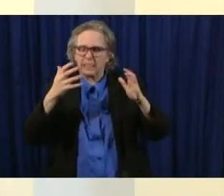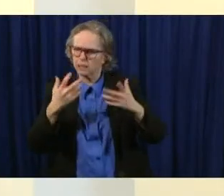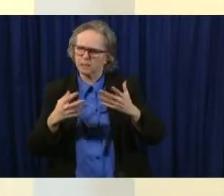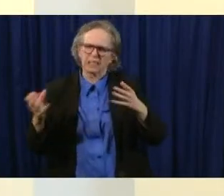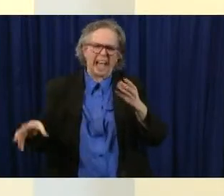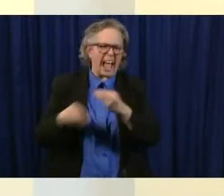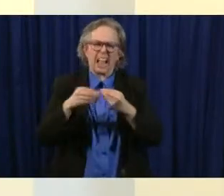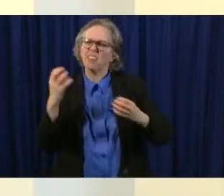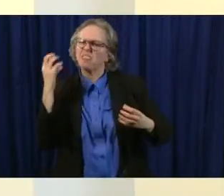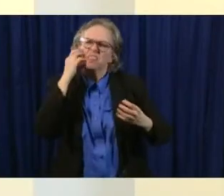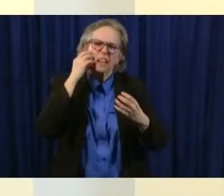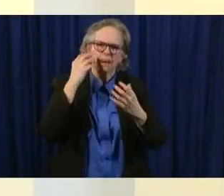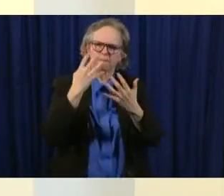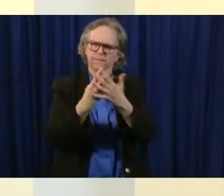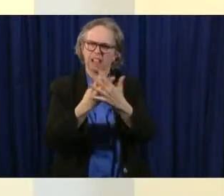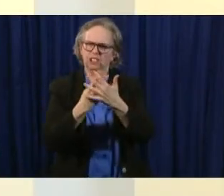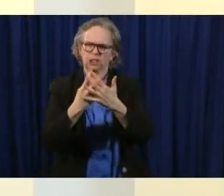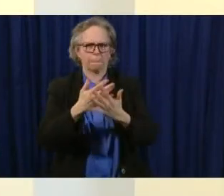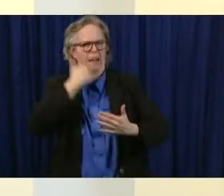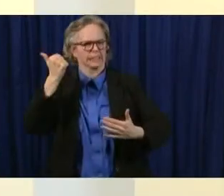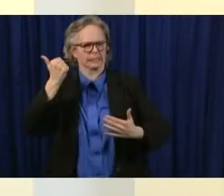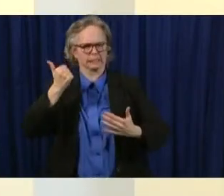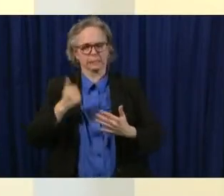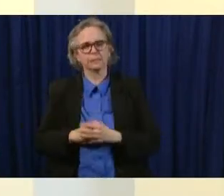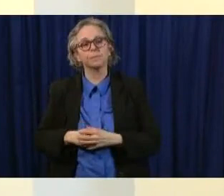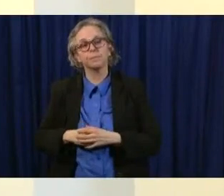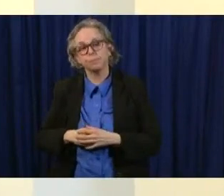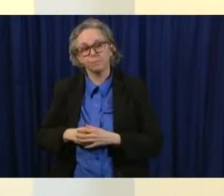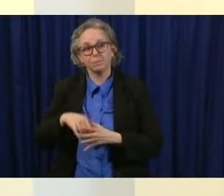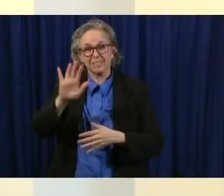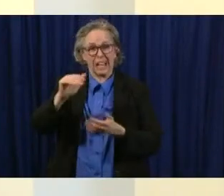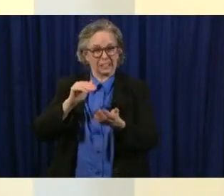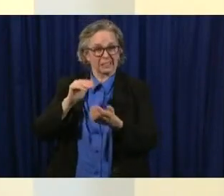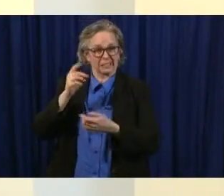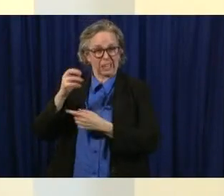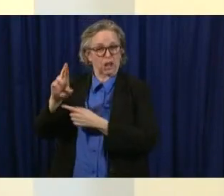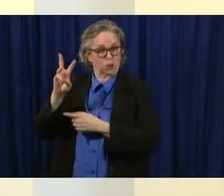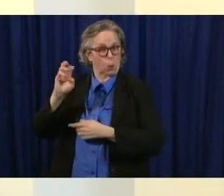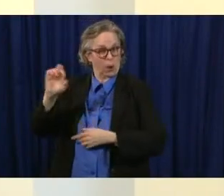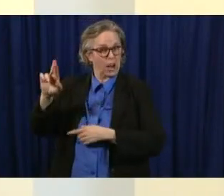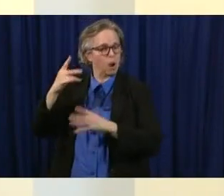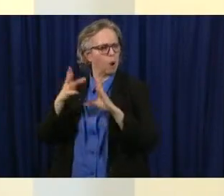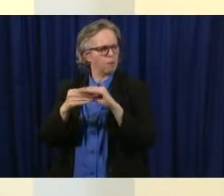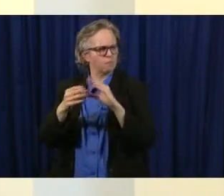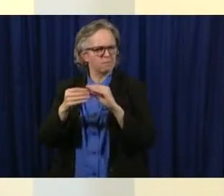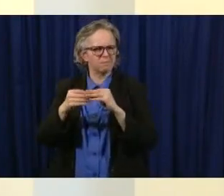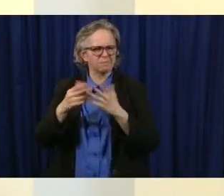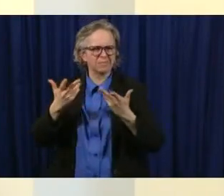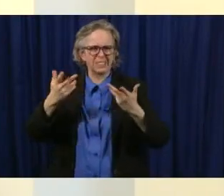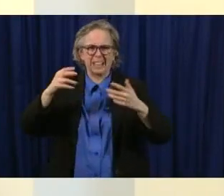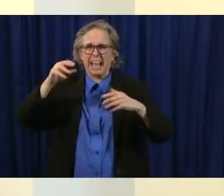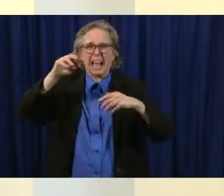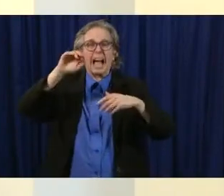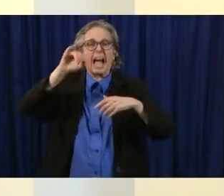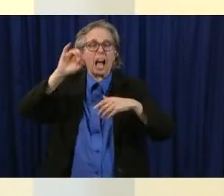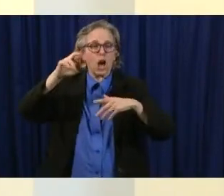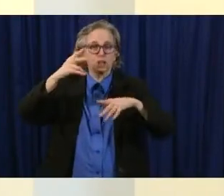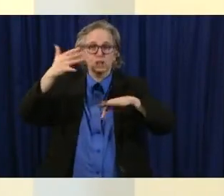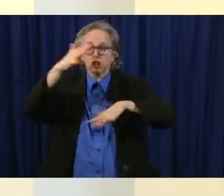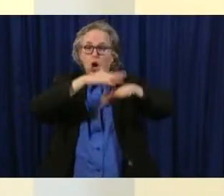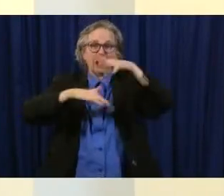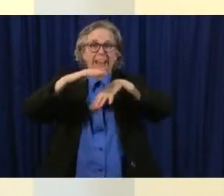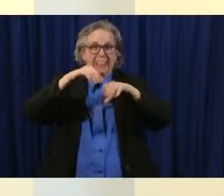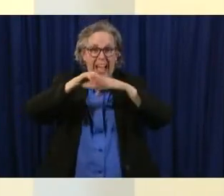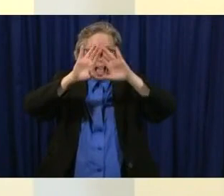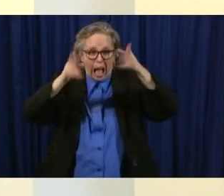he had mentioned to us on a call we were on was the air circulation in your house of course getting those windows open is always a good idea in the